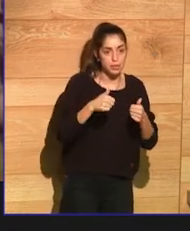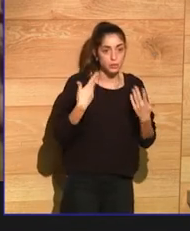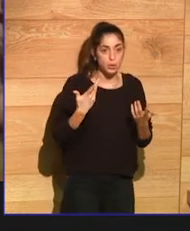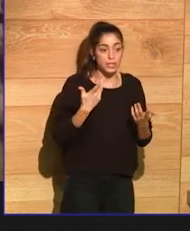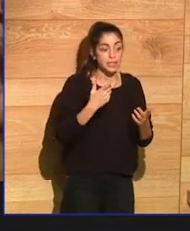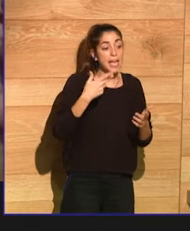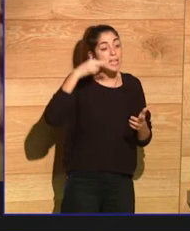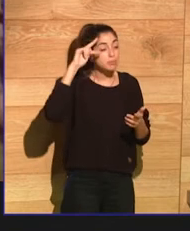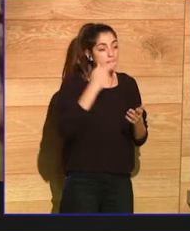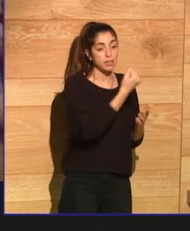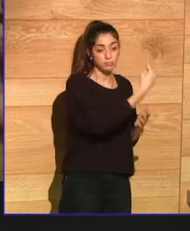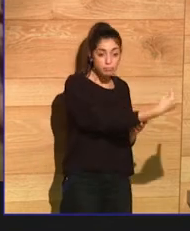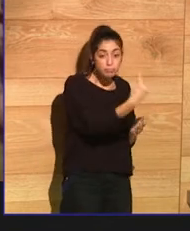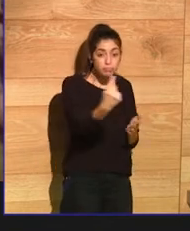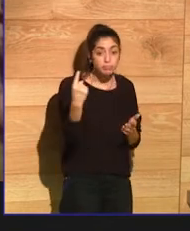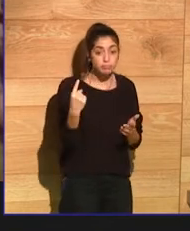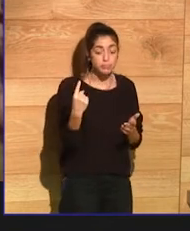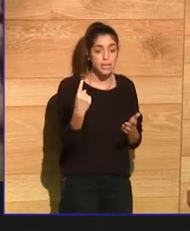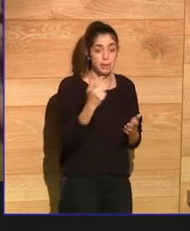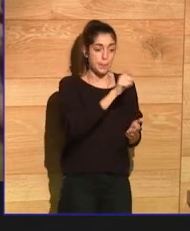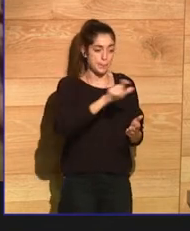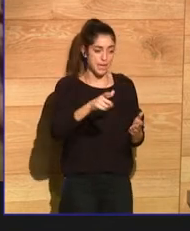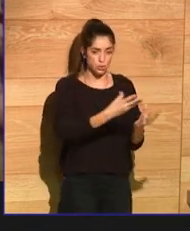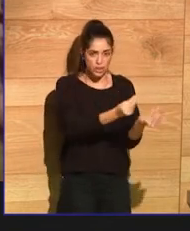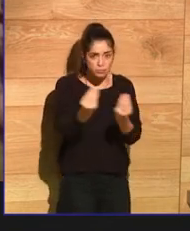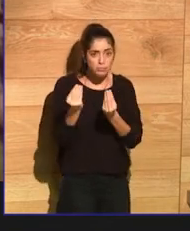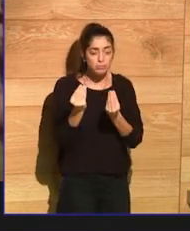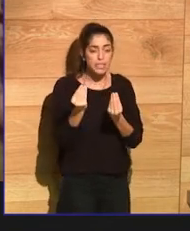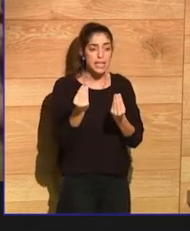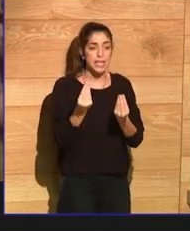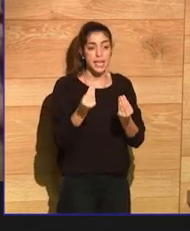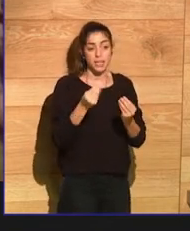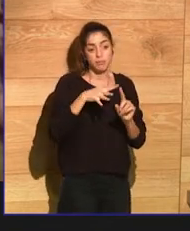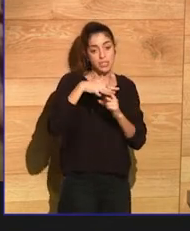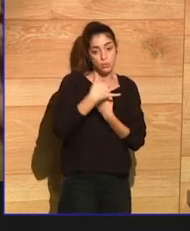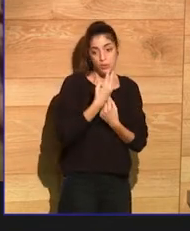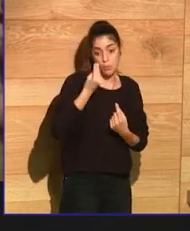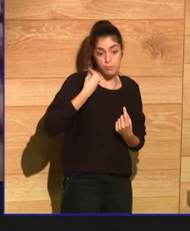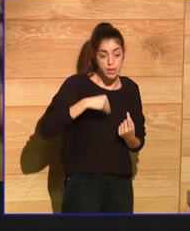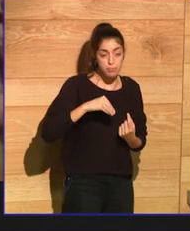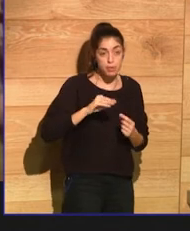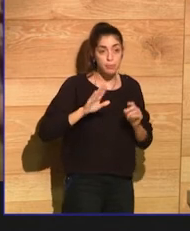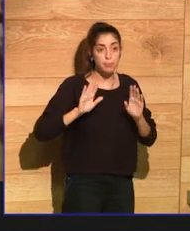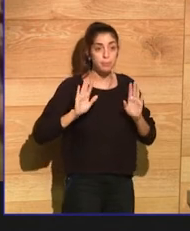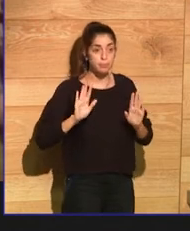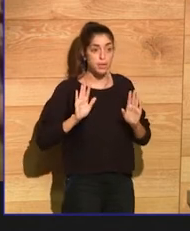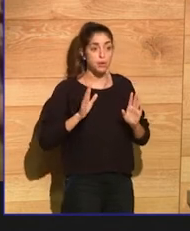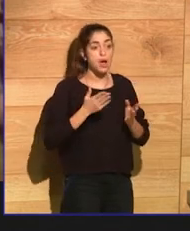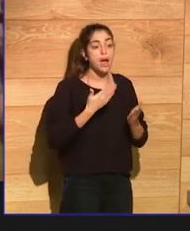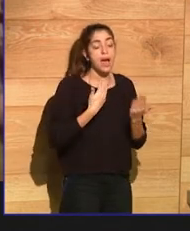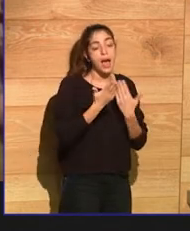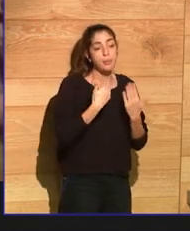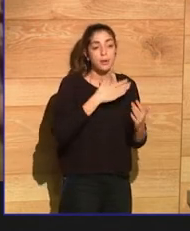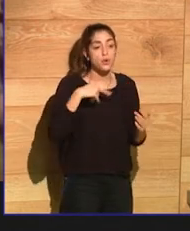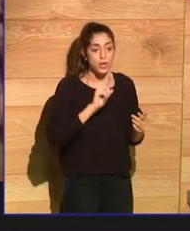unsettling, unresolved event, but have never been able to really talk about it. And so it is it's starting for